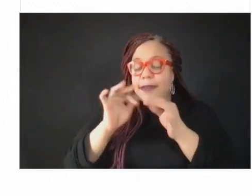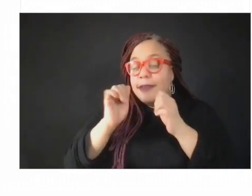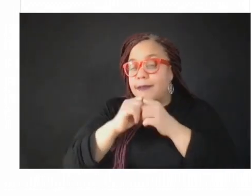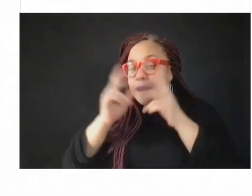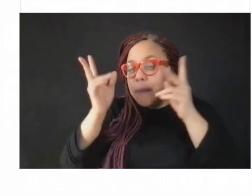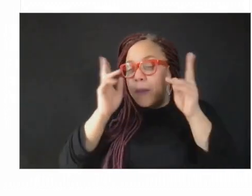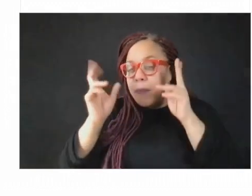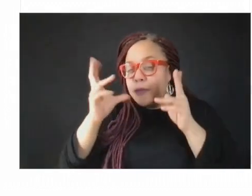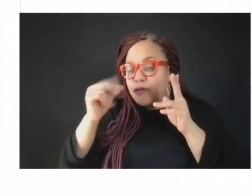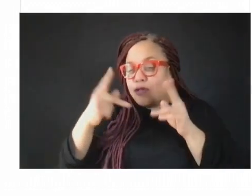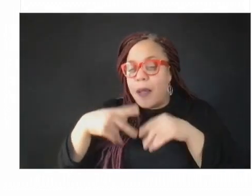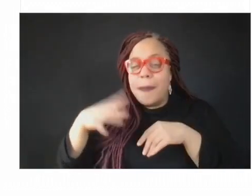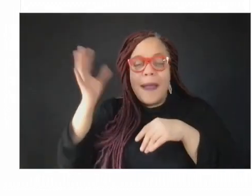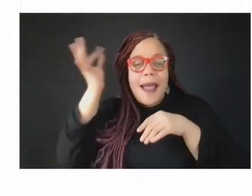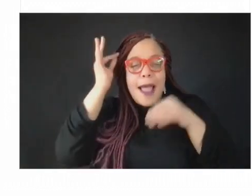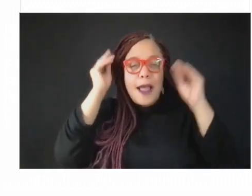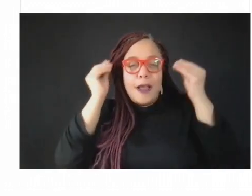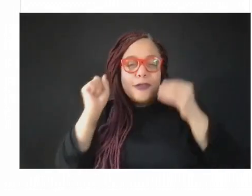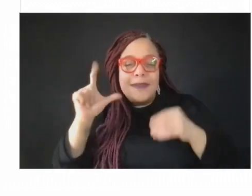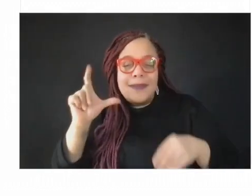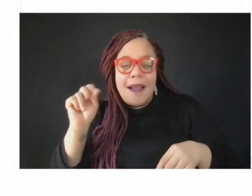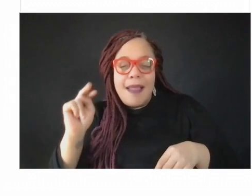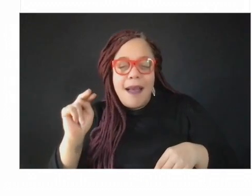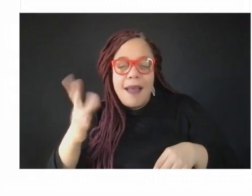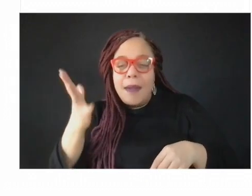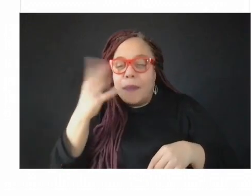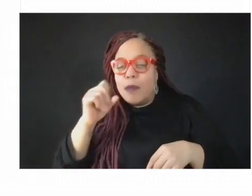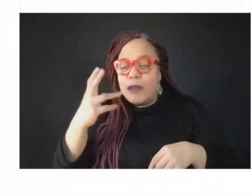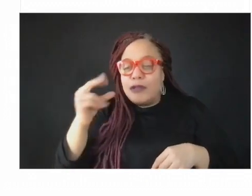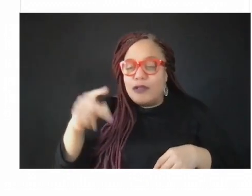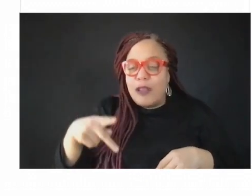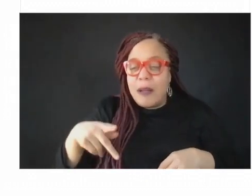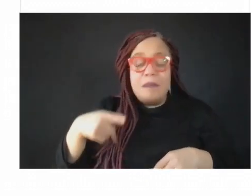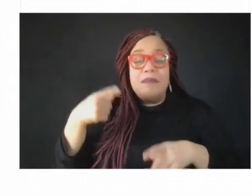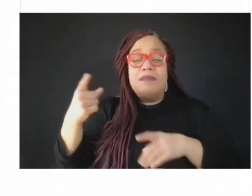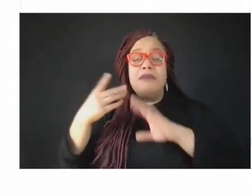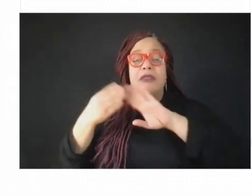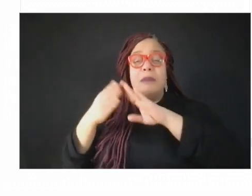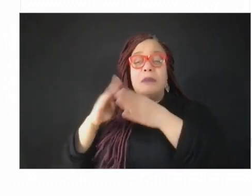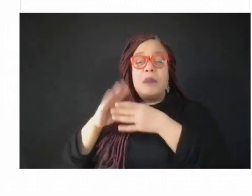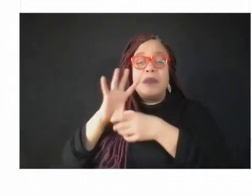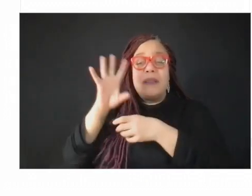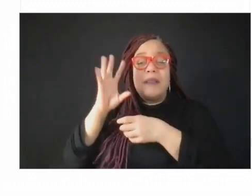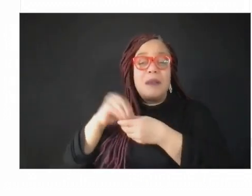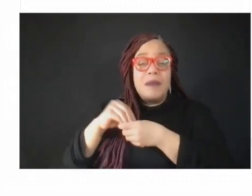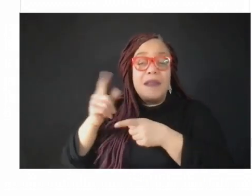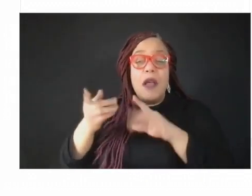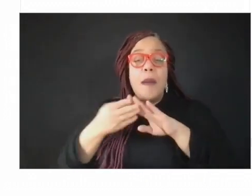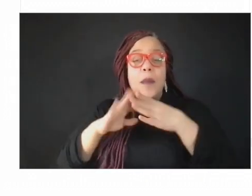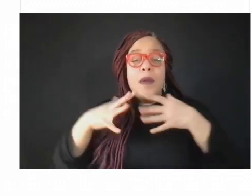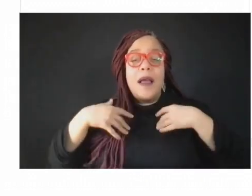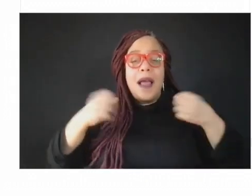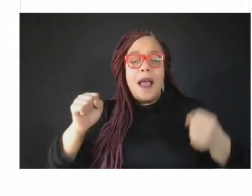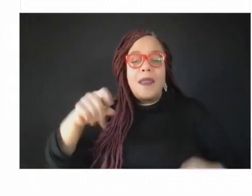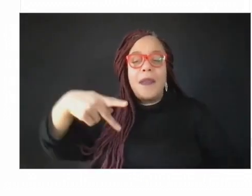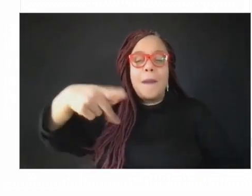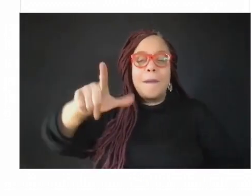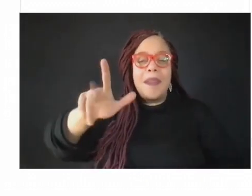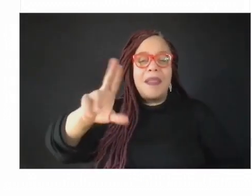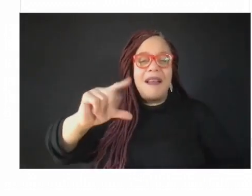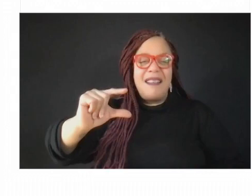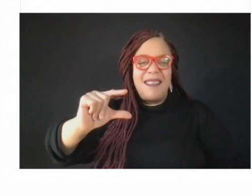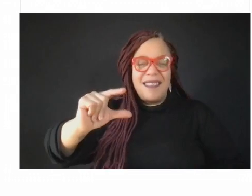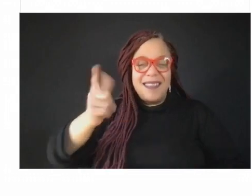community health hubs. So, I want to thank all of our panelists for your critical insights, your provocative